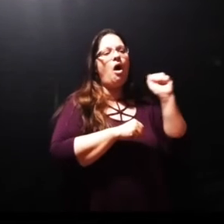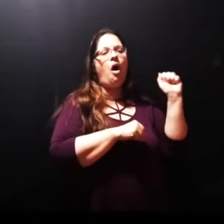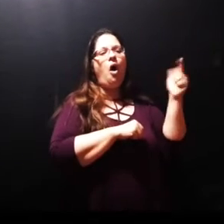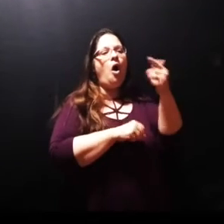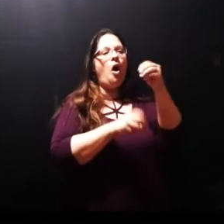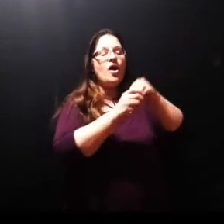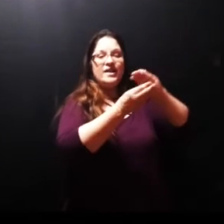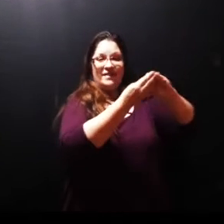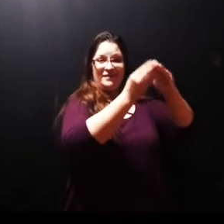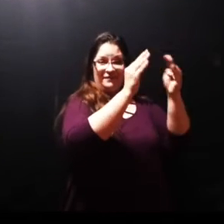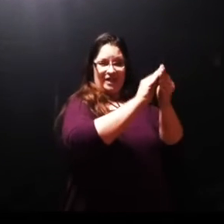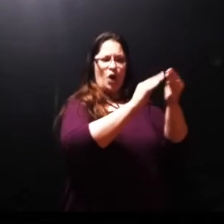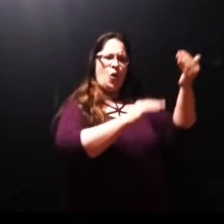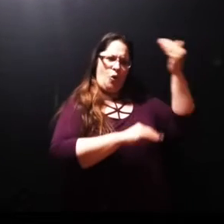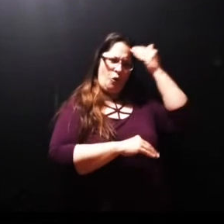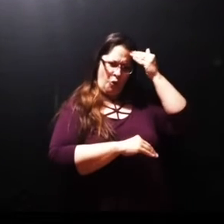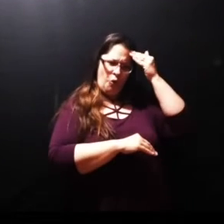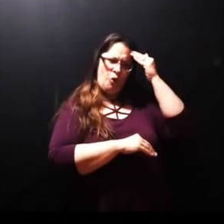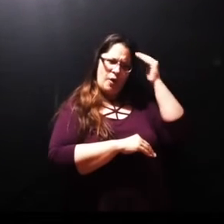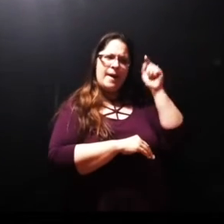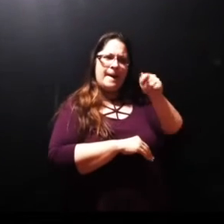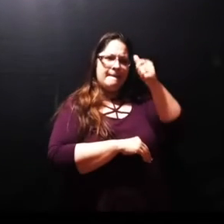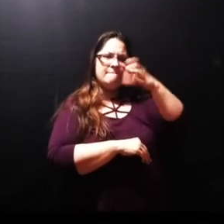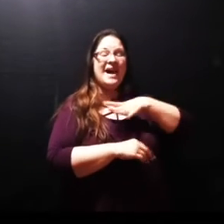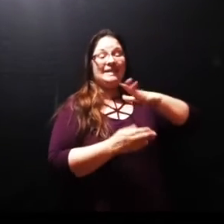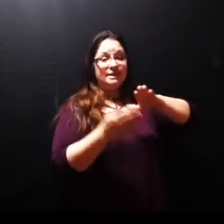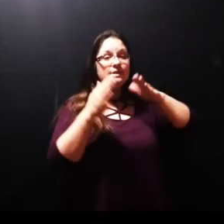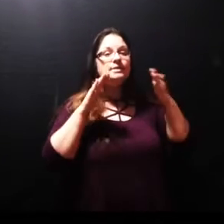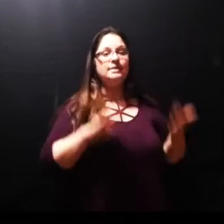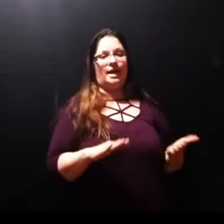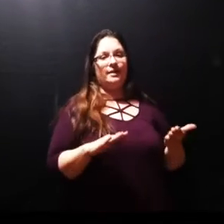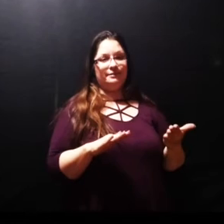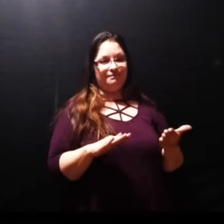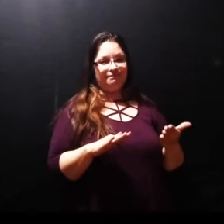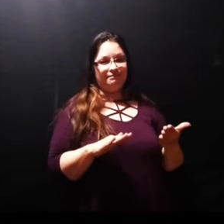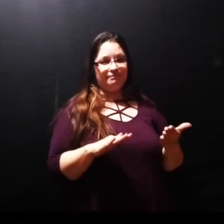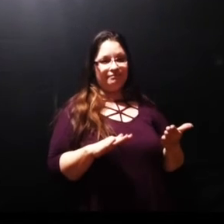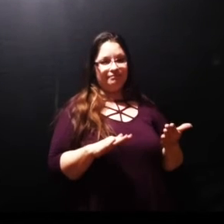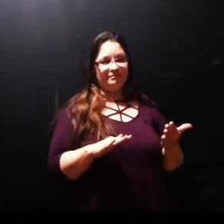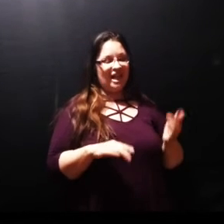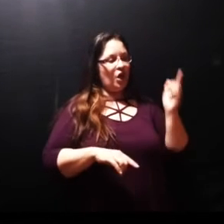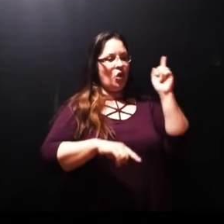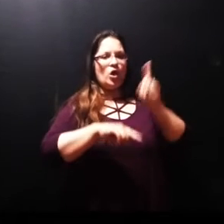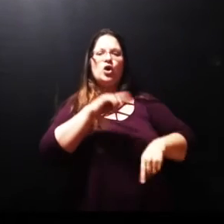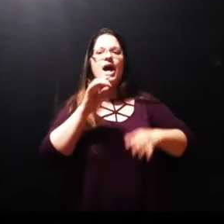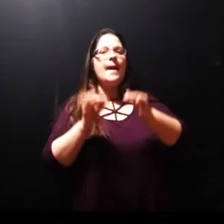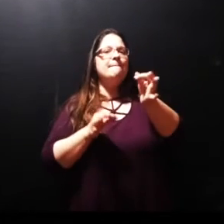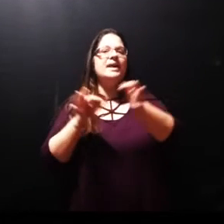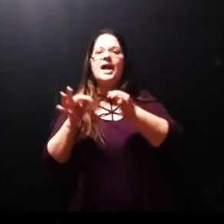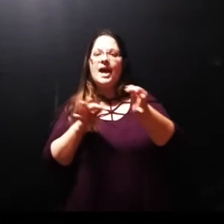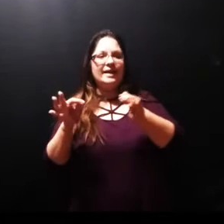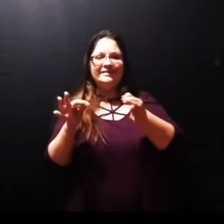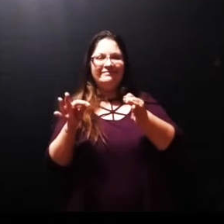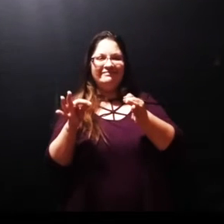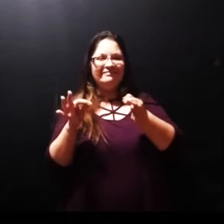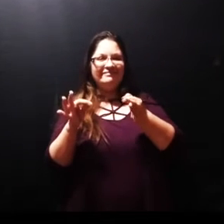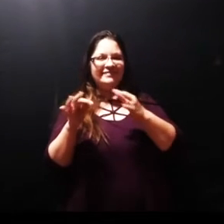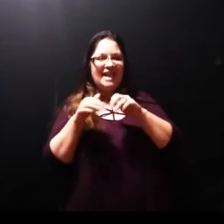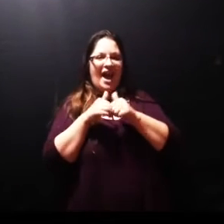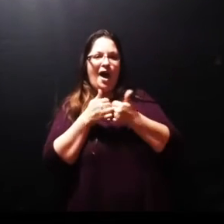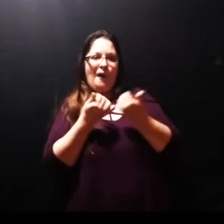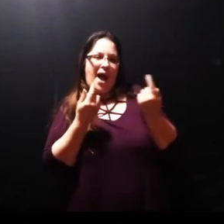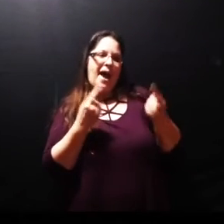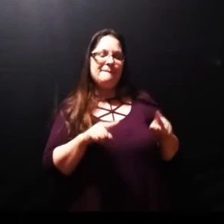strode into town and he resuscitated a man who had faded away Jesus wanted it known